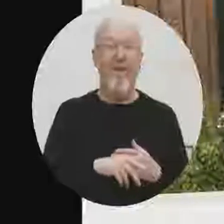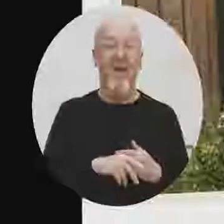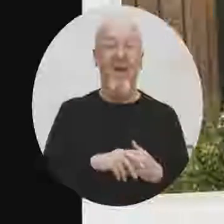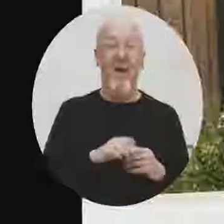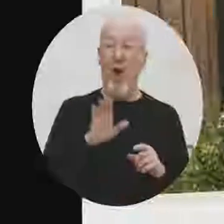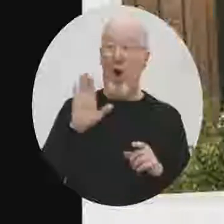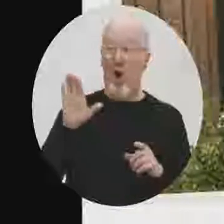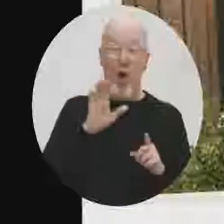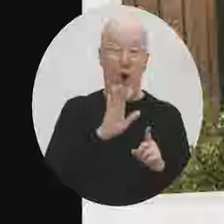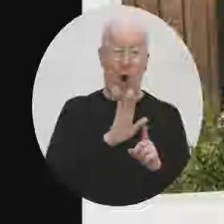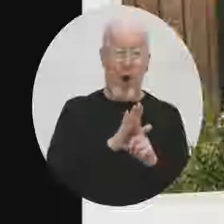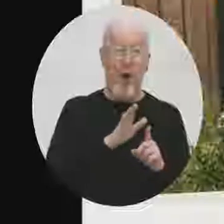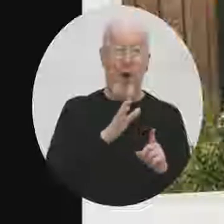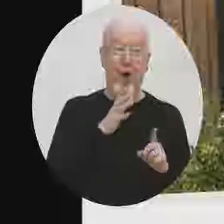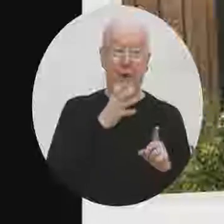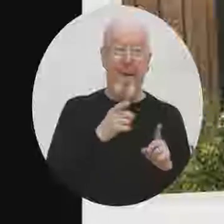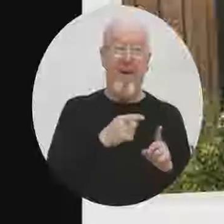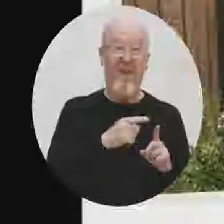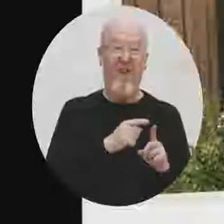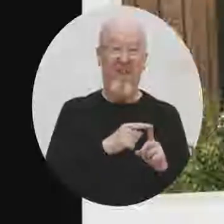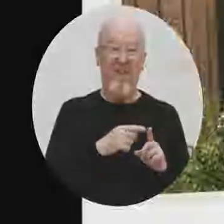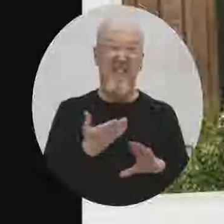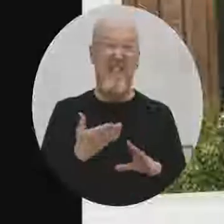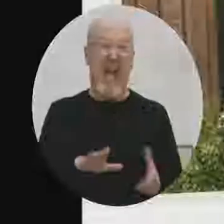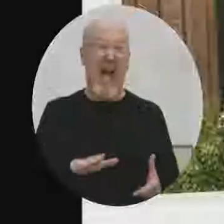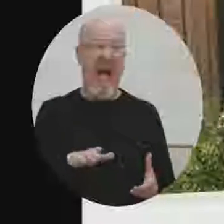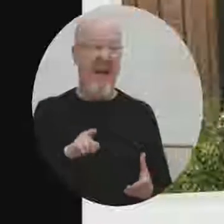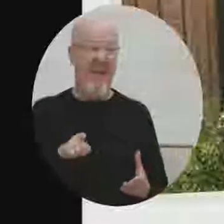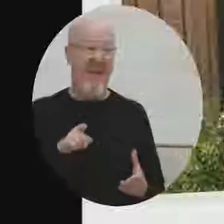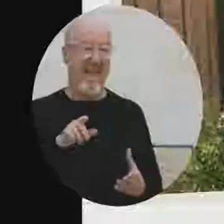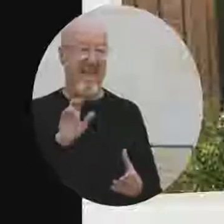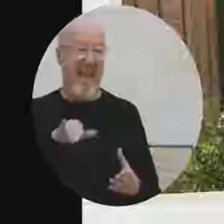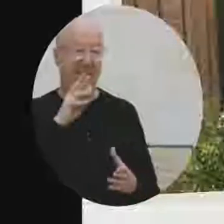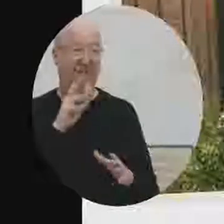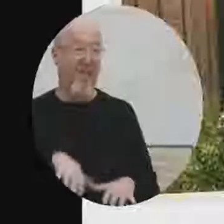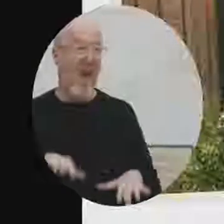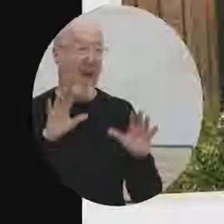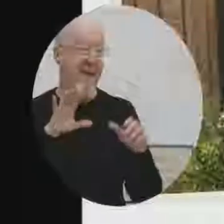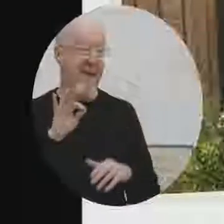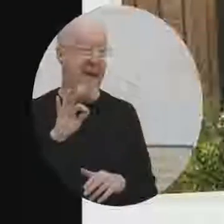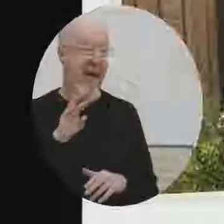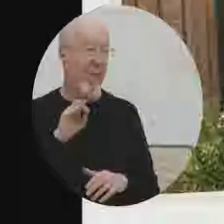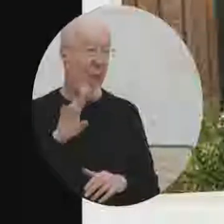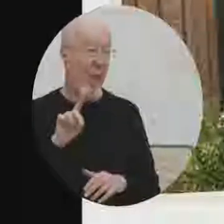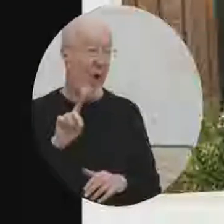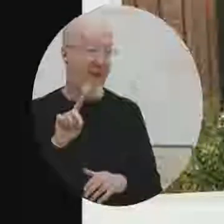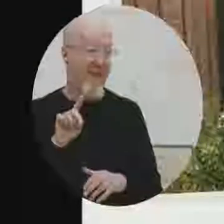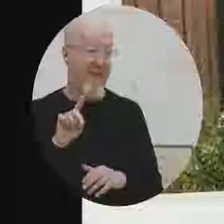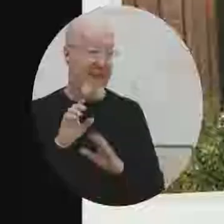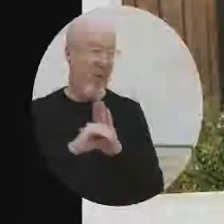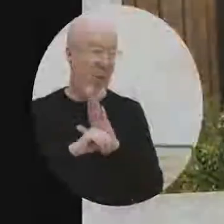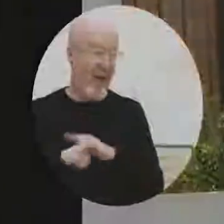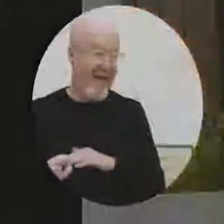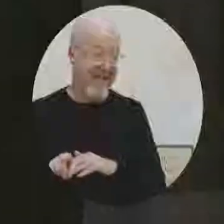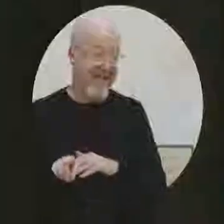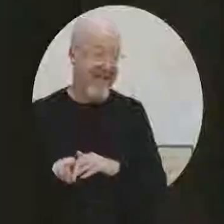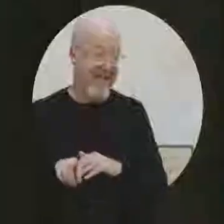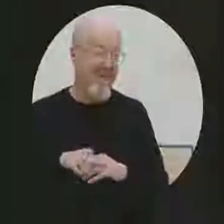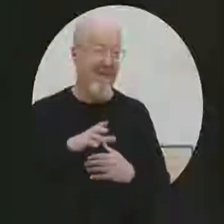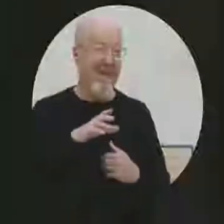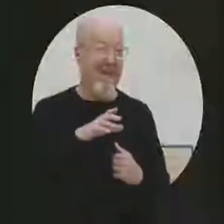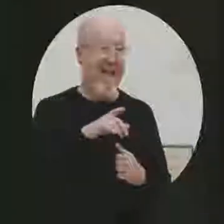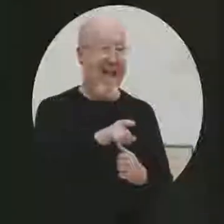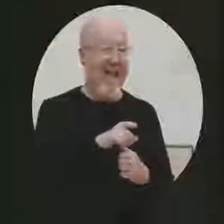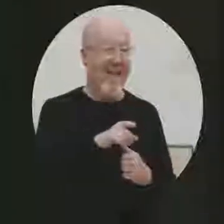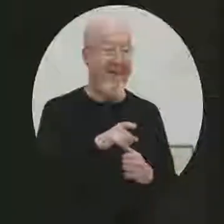lost in the water, in the flood event in the Ninth Ward. And when you look back, you realize that just a few